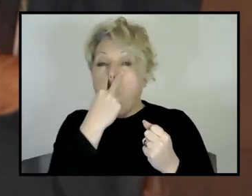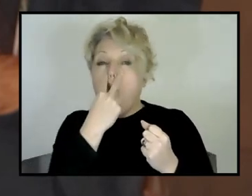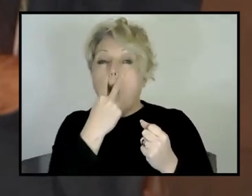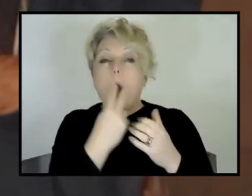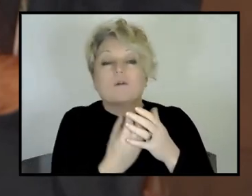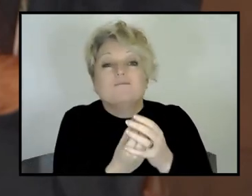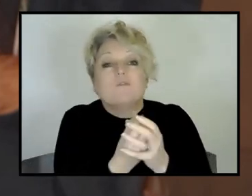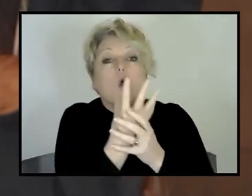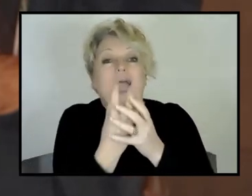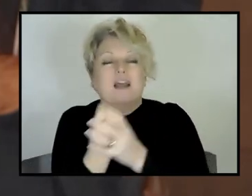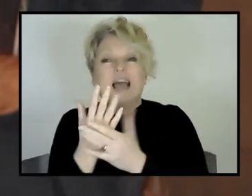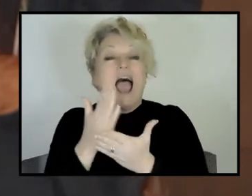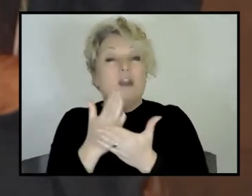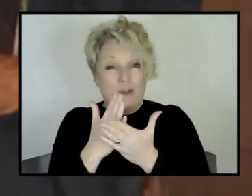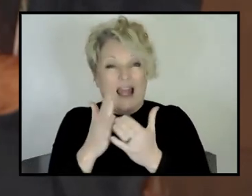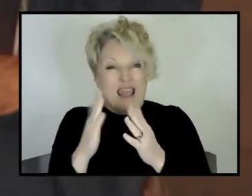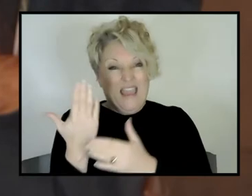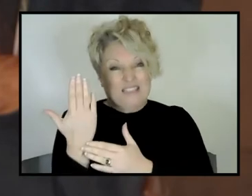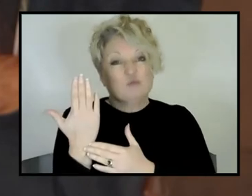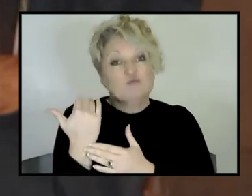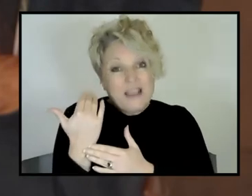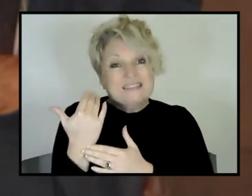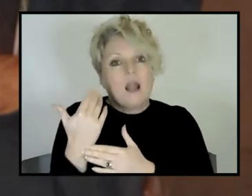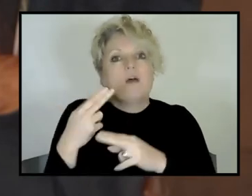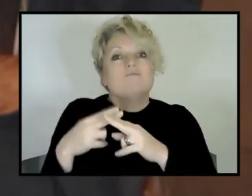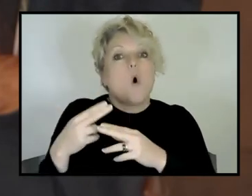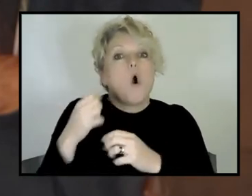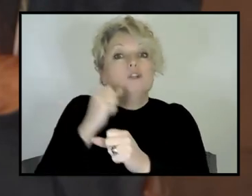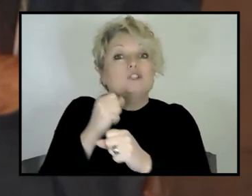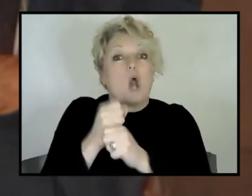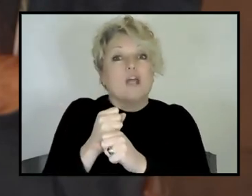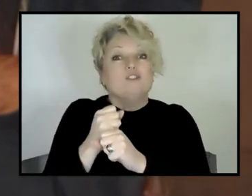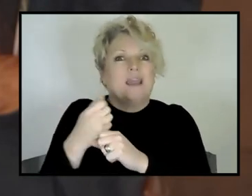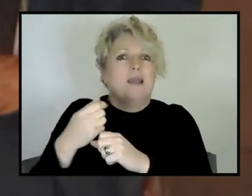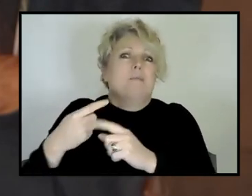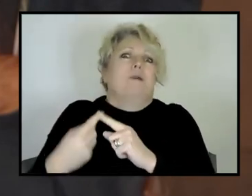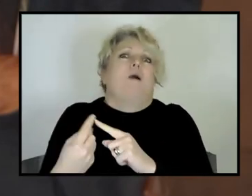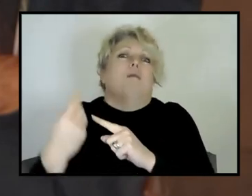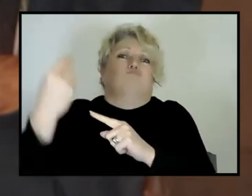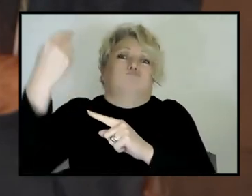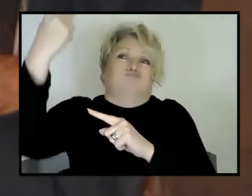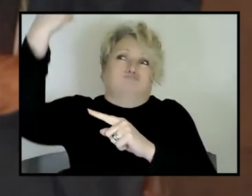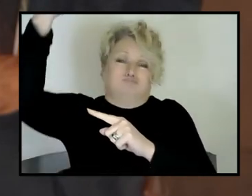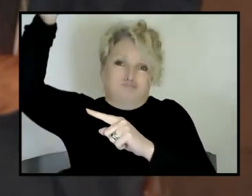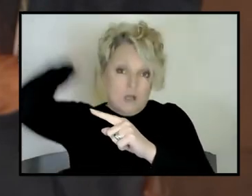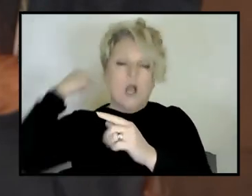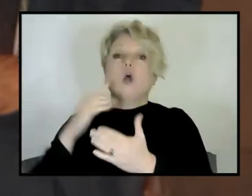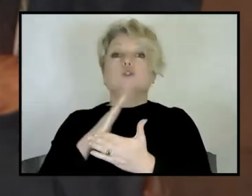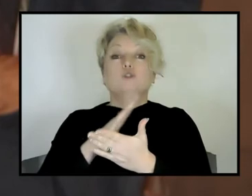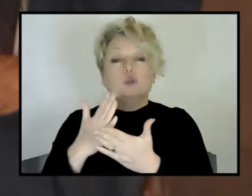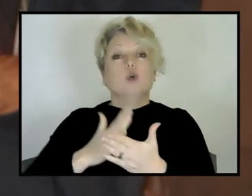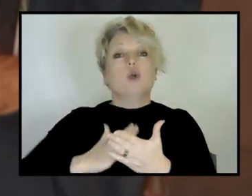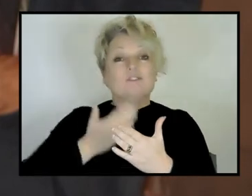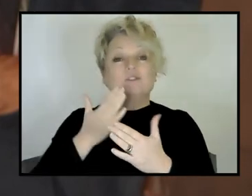recent in history. Now, yeah, you're looking at me, the students will look at each other like, really? It's a, it's, it's like one of the most fascinating things about